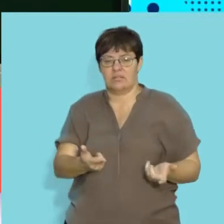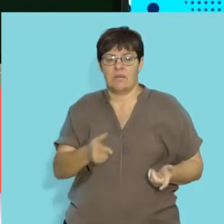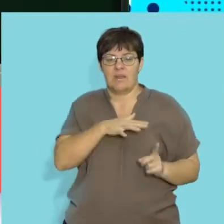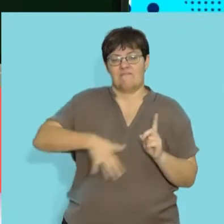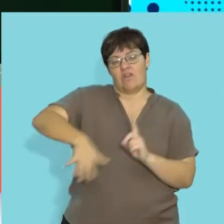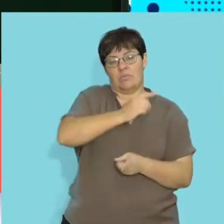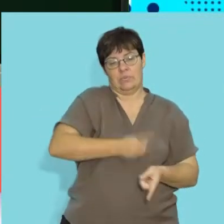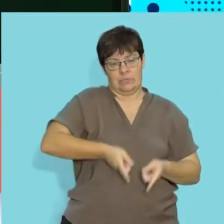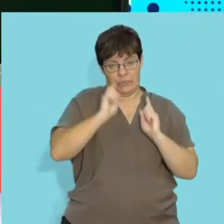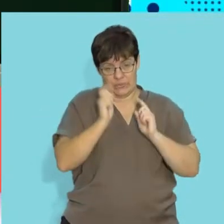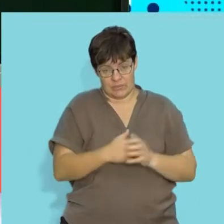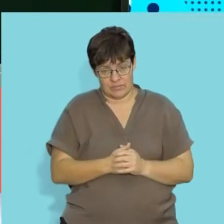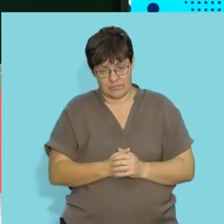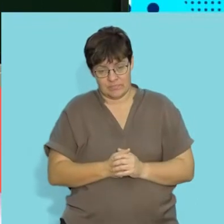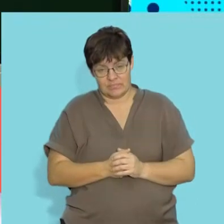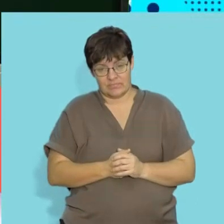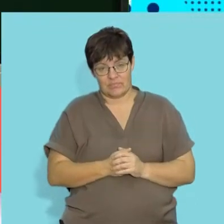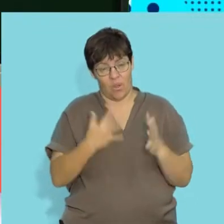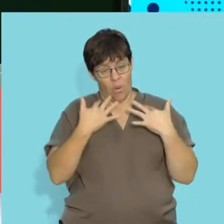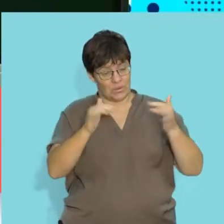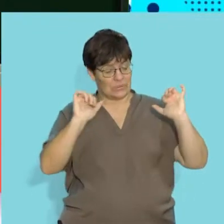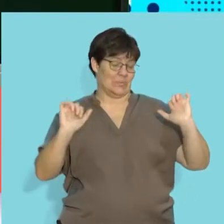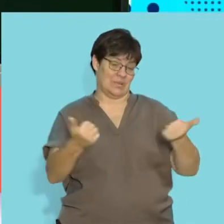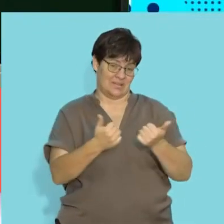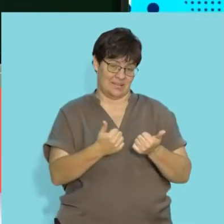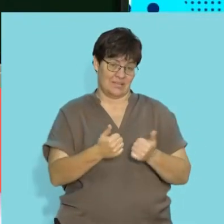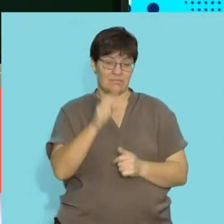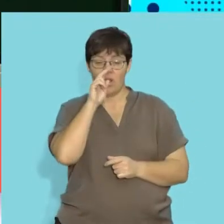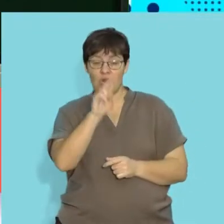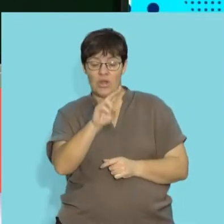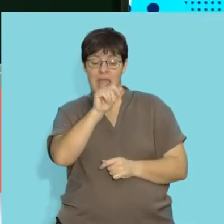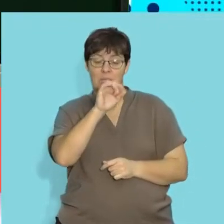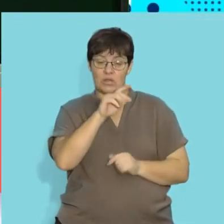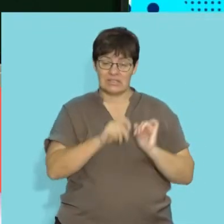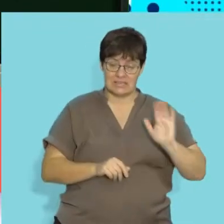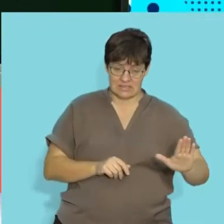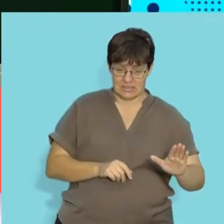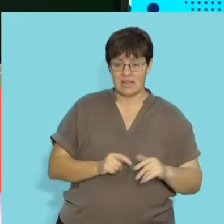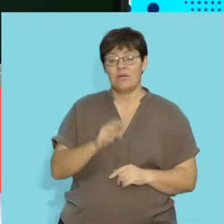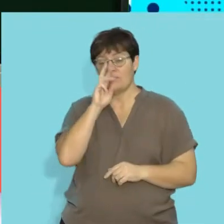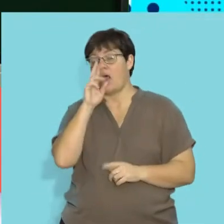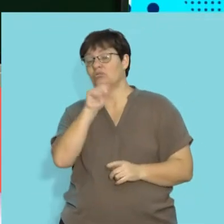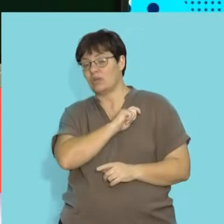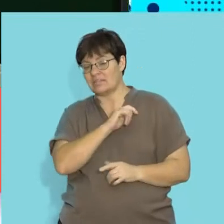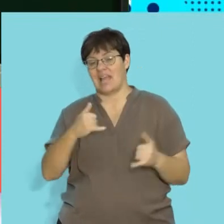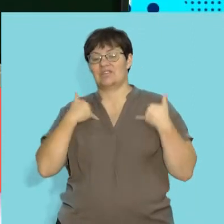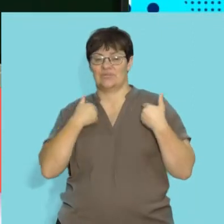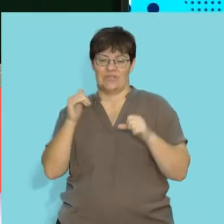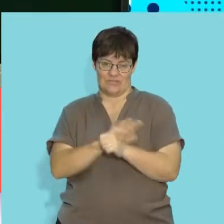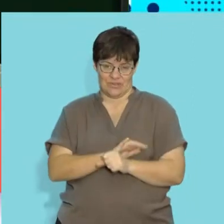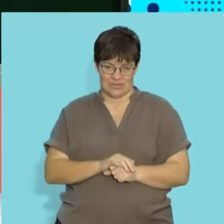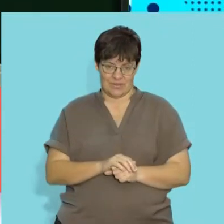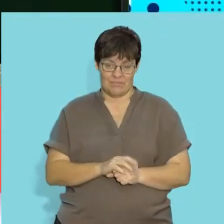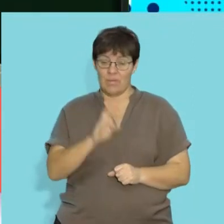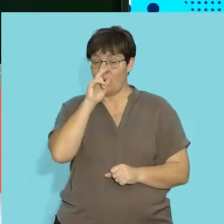survive in their environments. You've been a fantastic audience guys, we've looked at abiotic components, I trust that you guys have enjoyed the